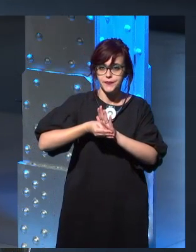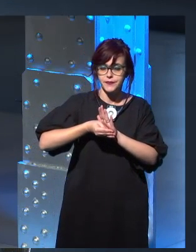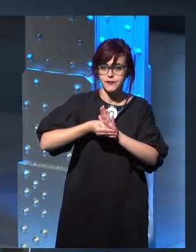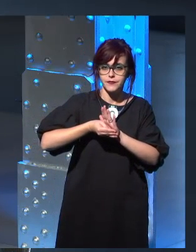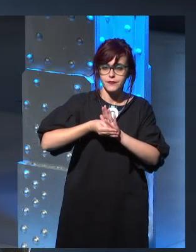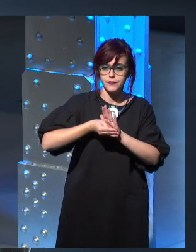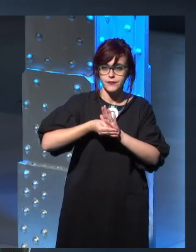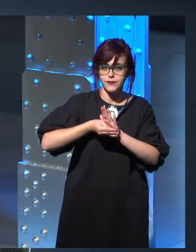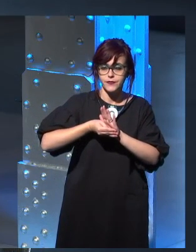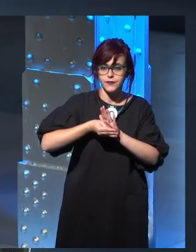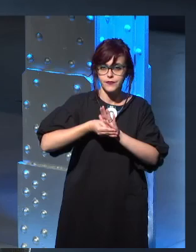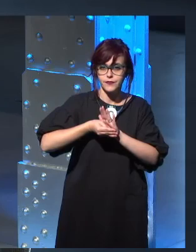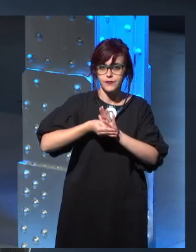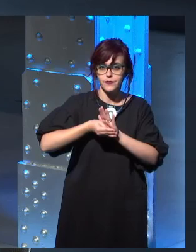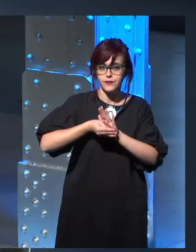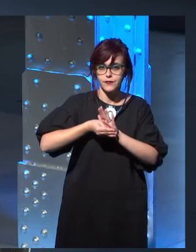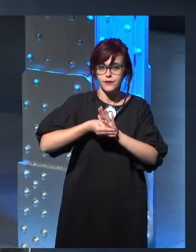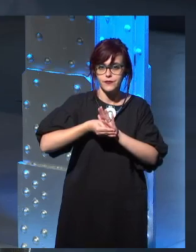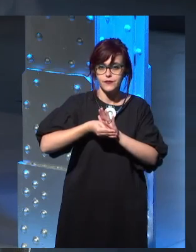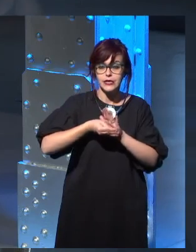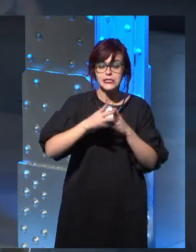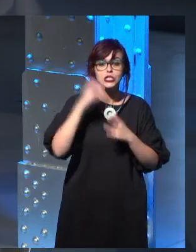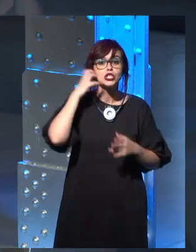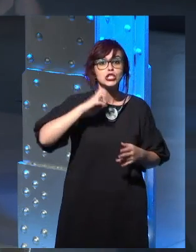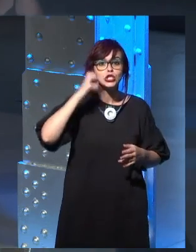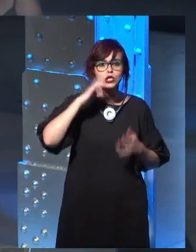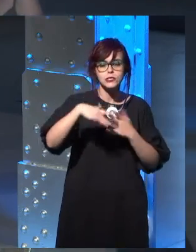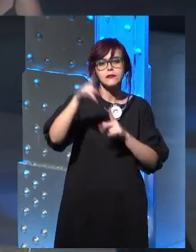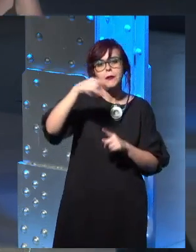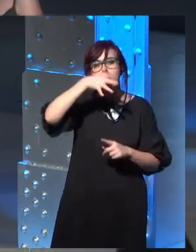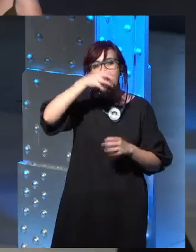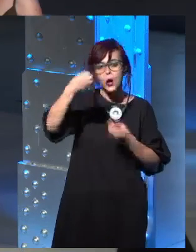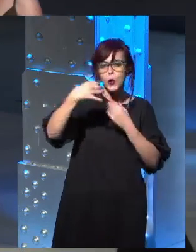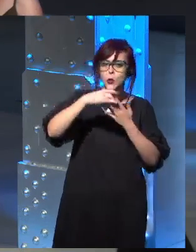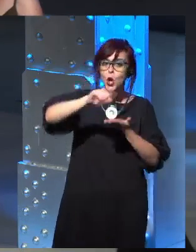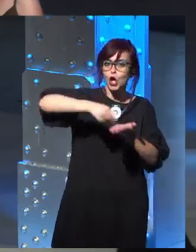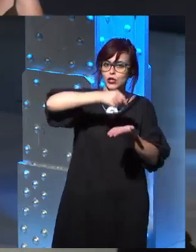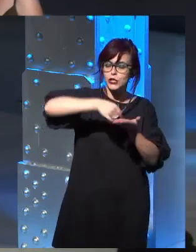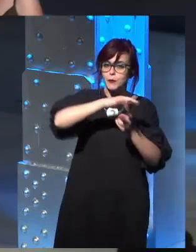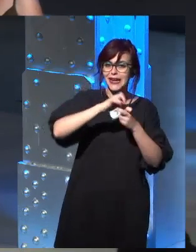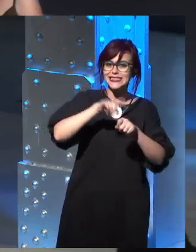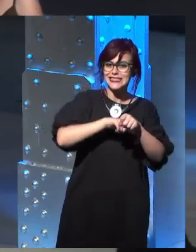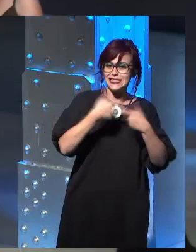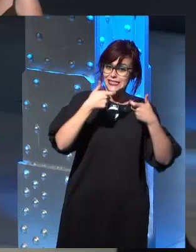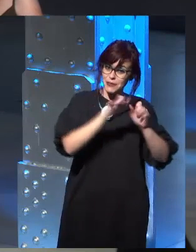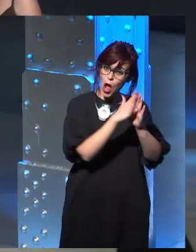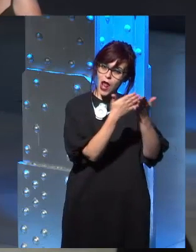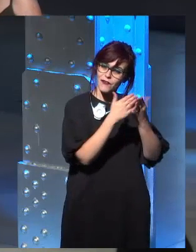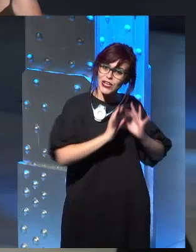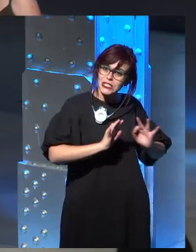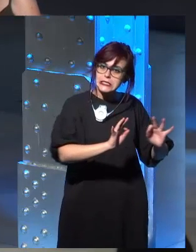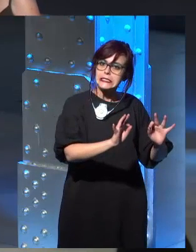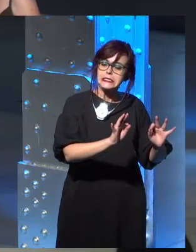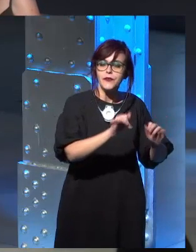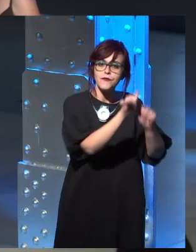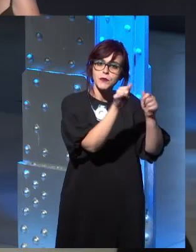he has a contract for it, apparently. So, it is something that is not sure, but, again, he said there that, I mean,